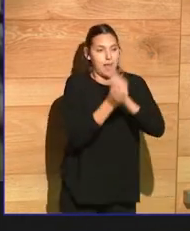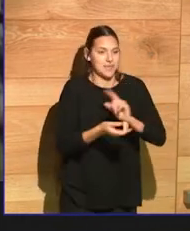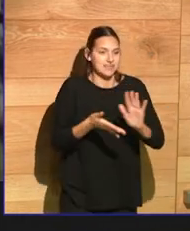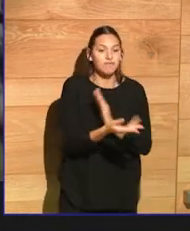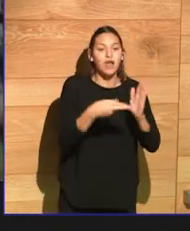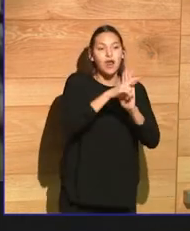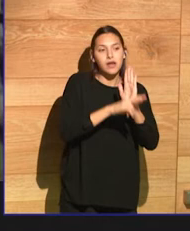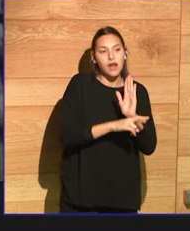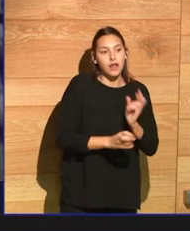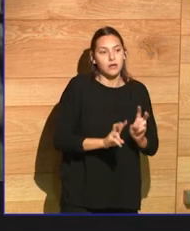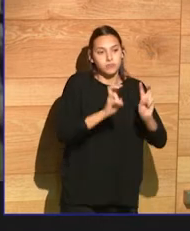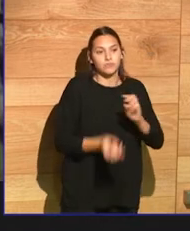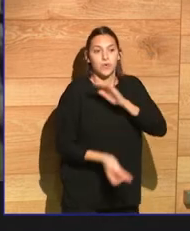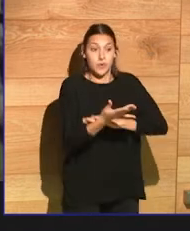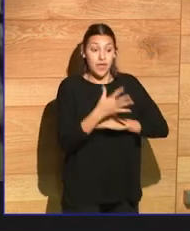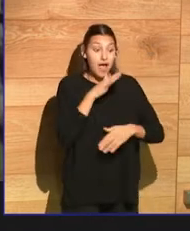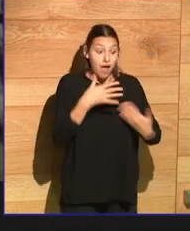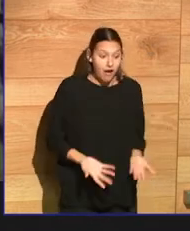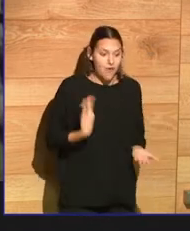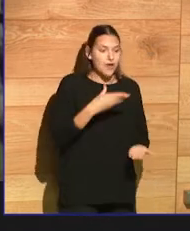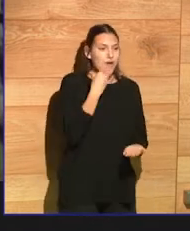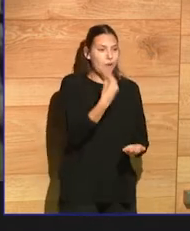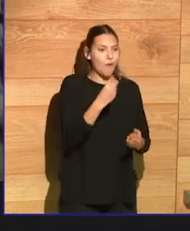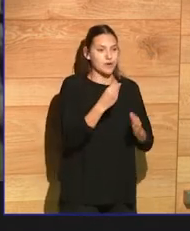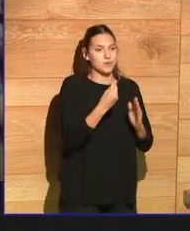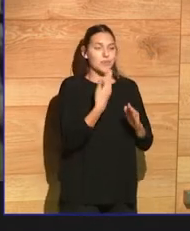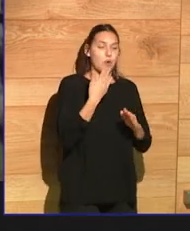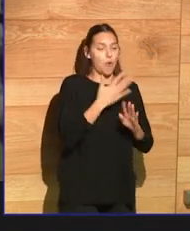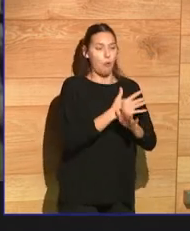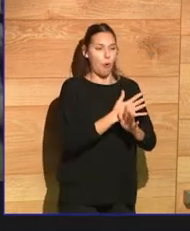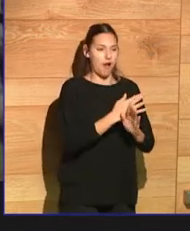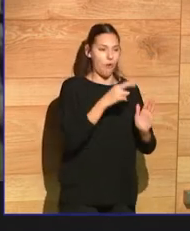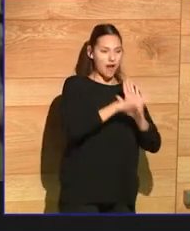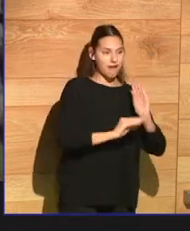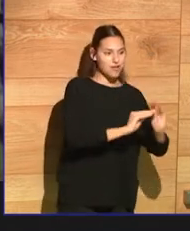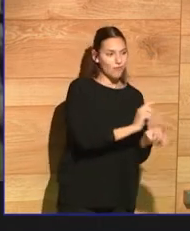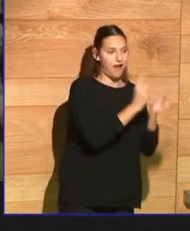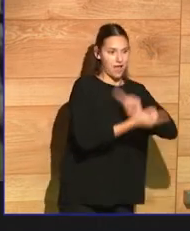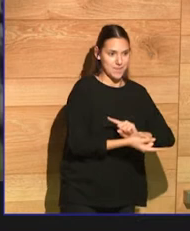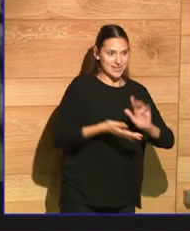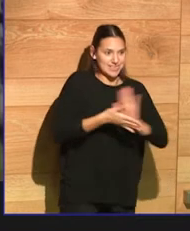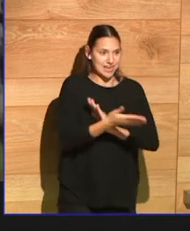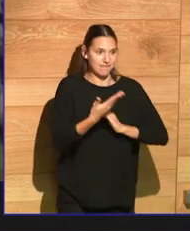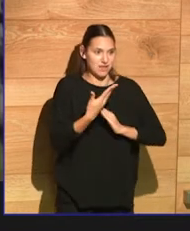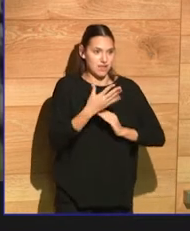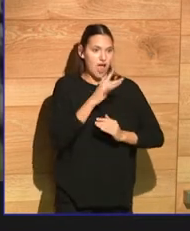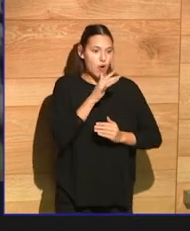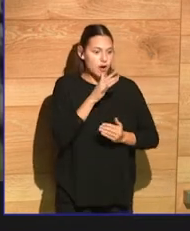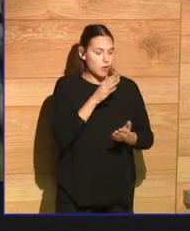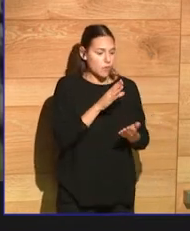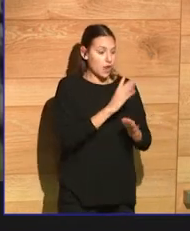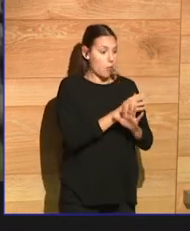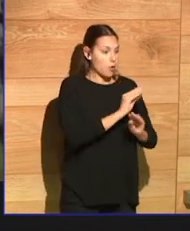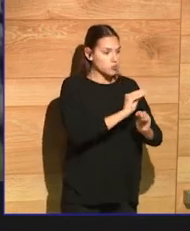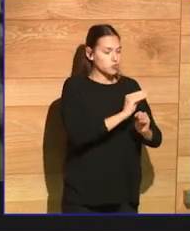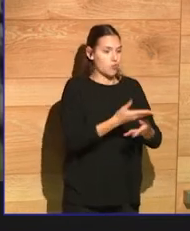are changing the rules of the game so that it's their game. And I'm all for that. I'm all for inventing the game